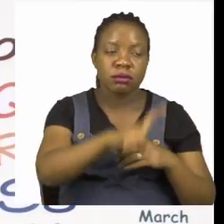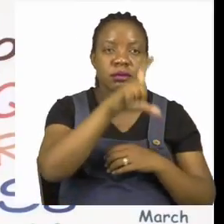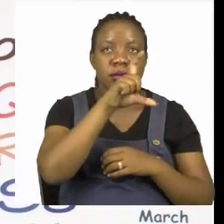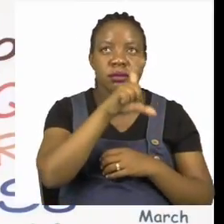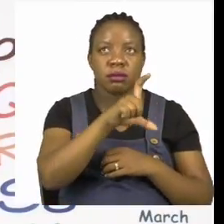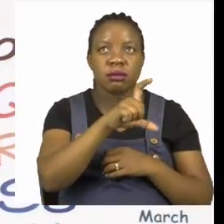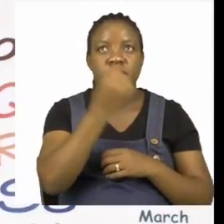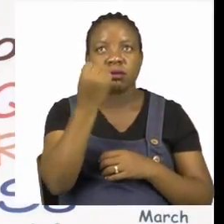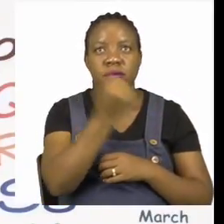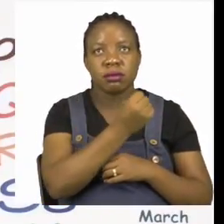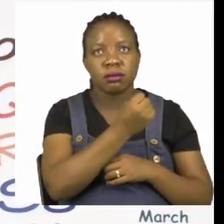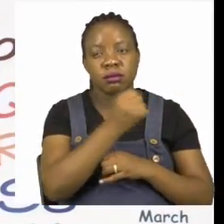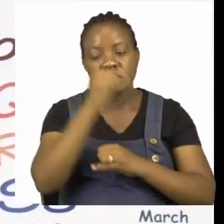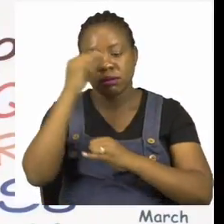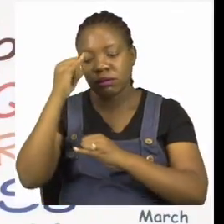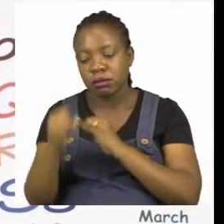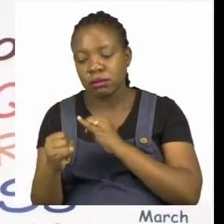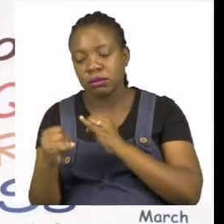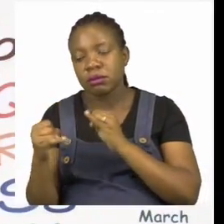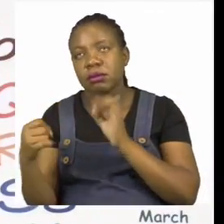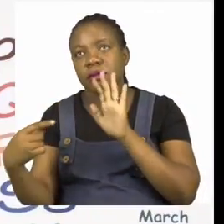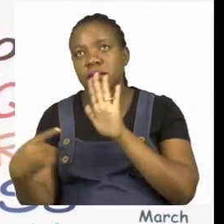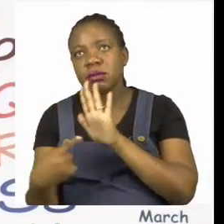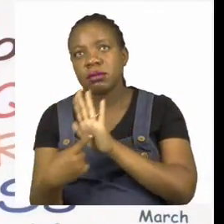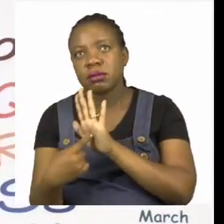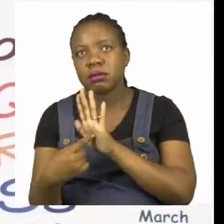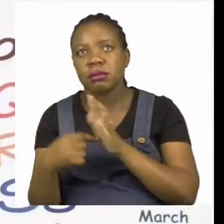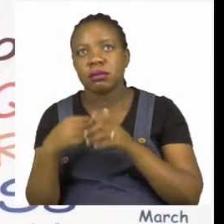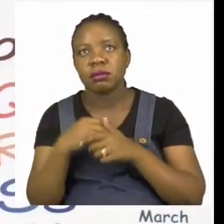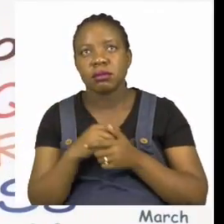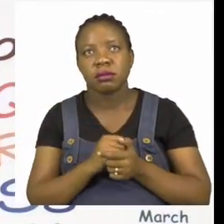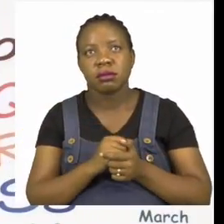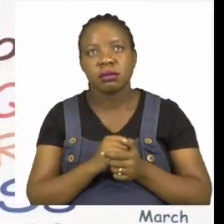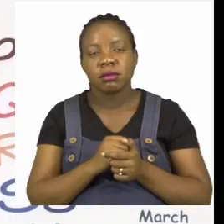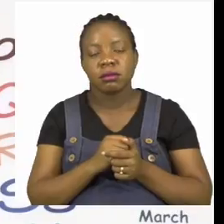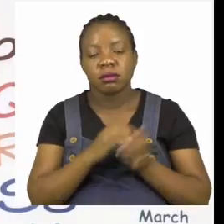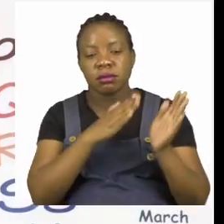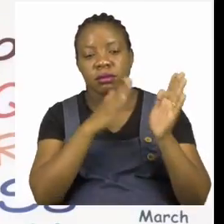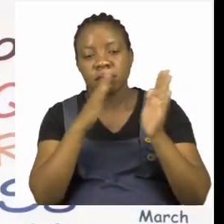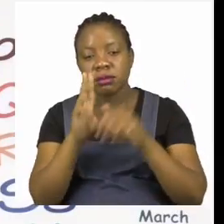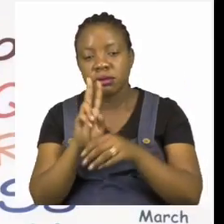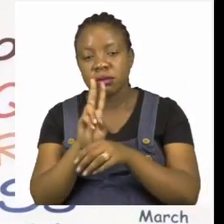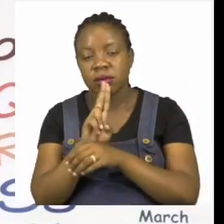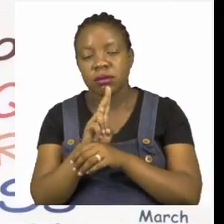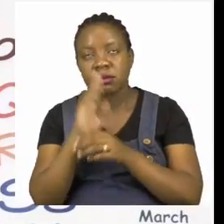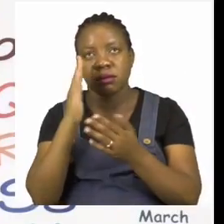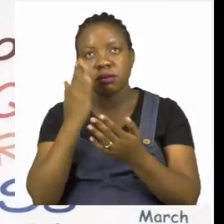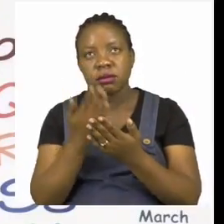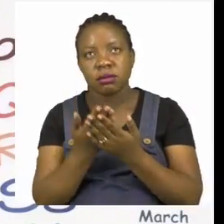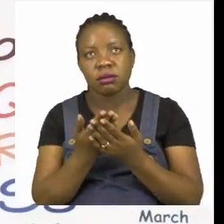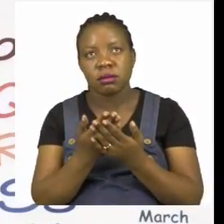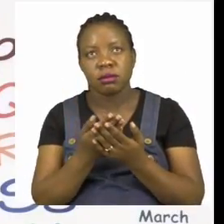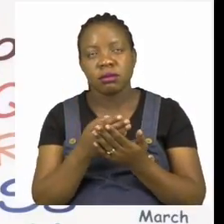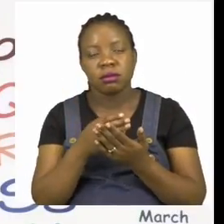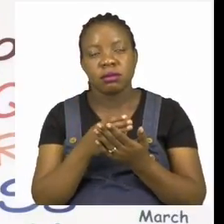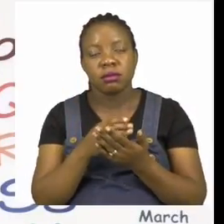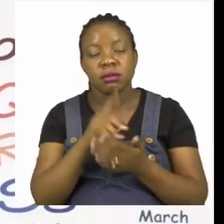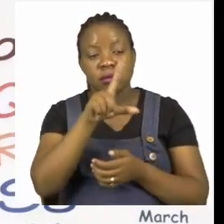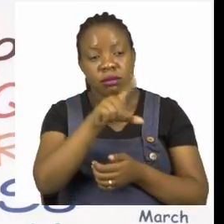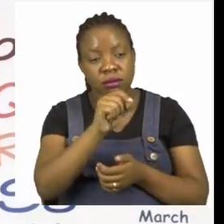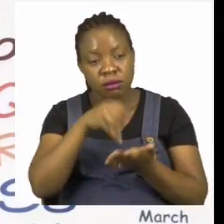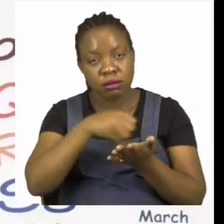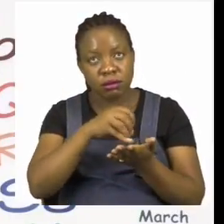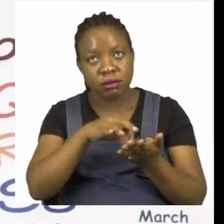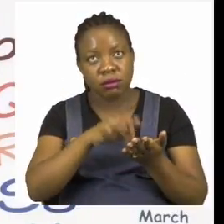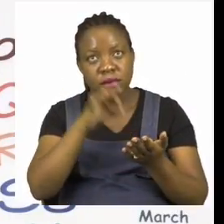the next picture is also being described in a sentence. I said the seeds are in the